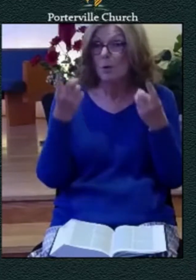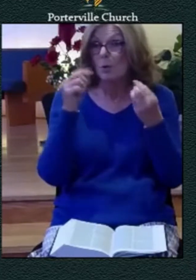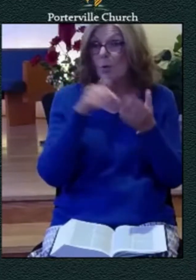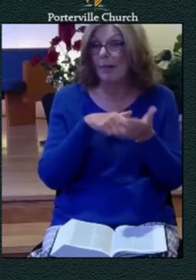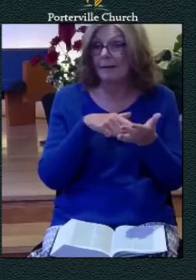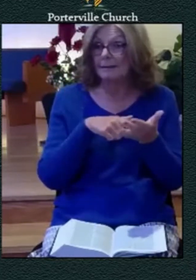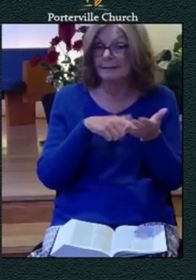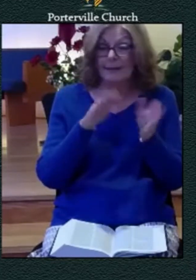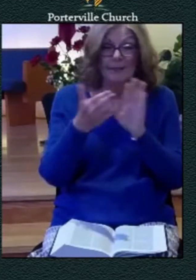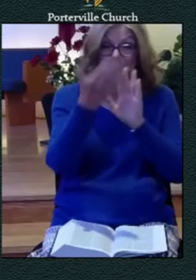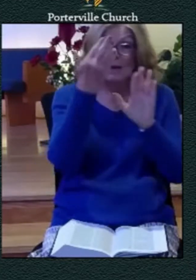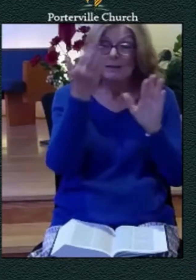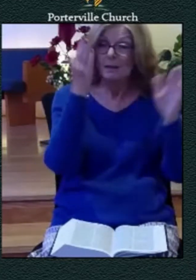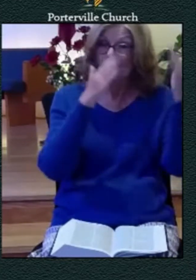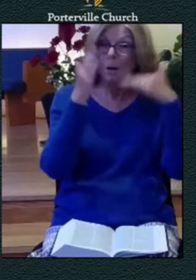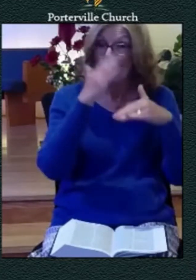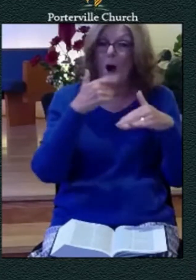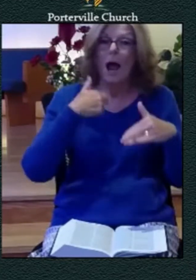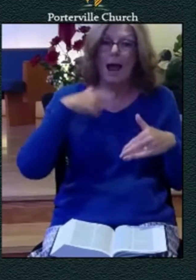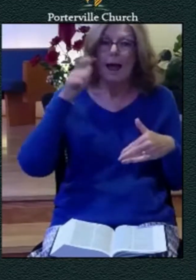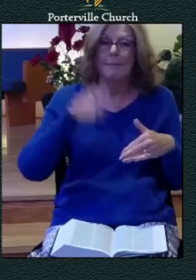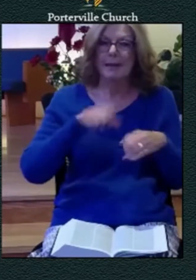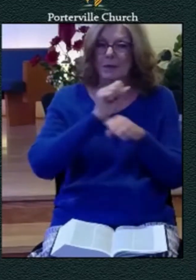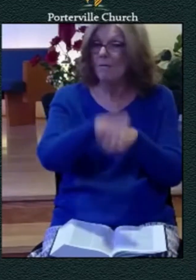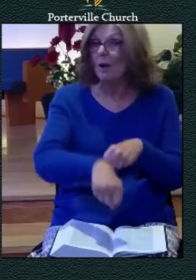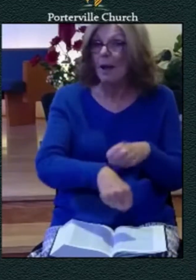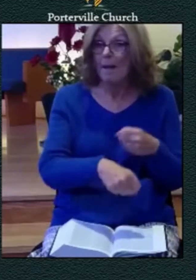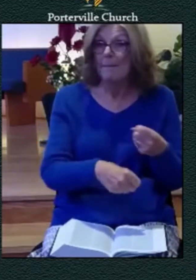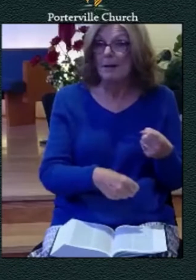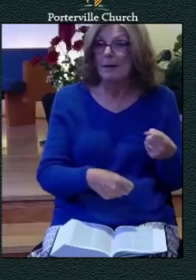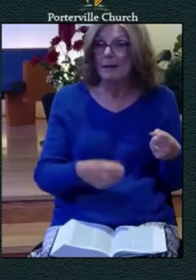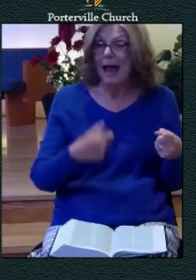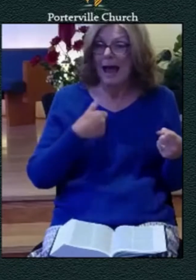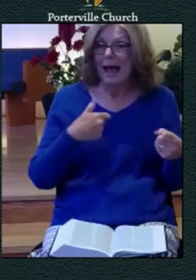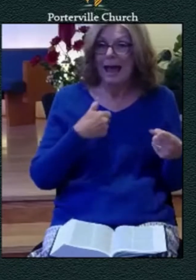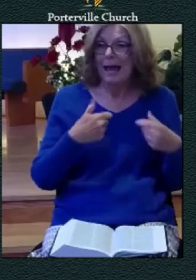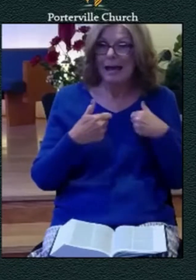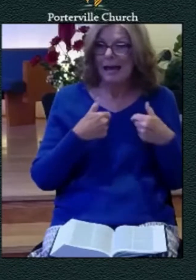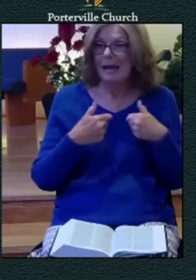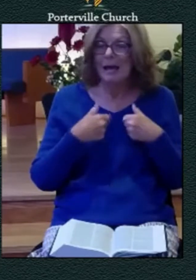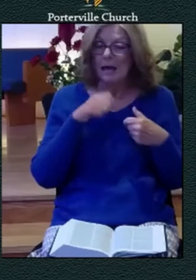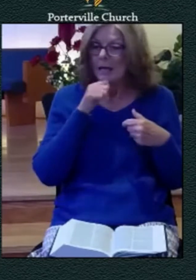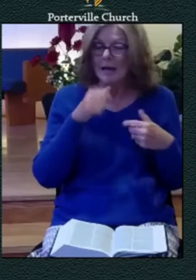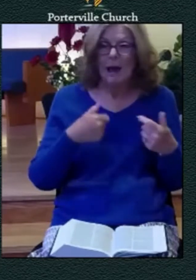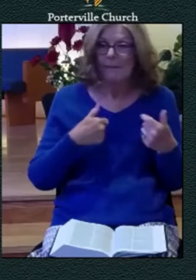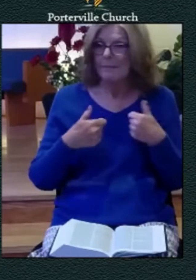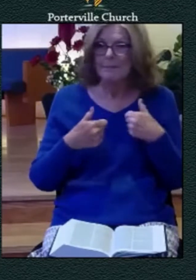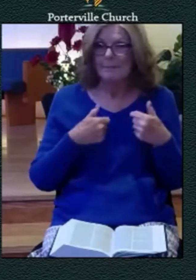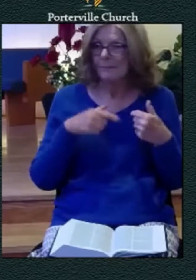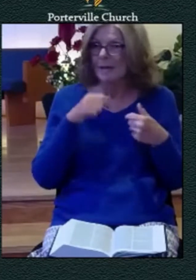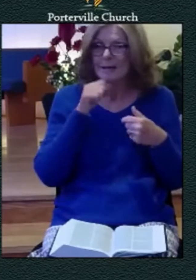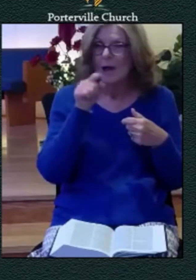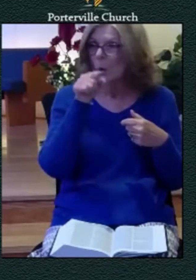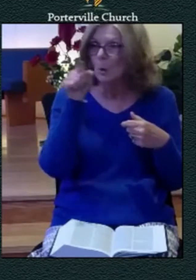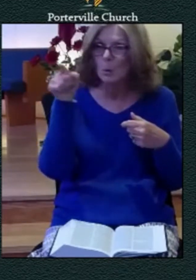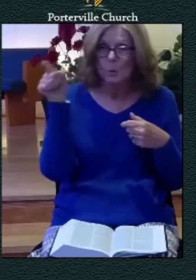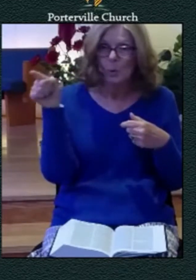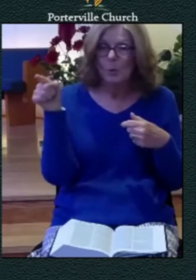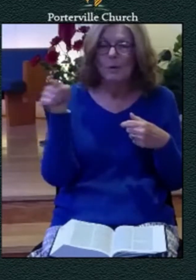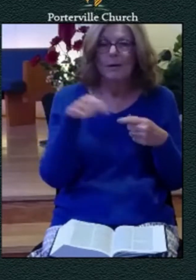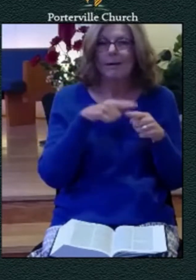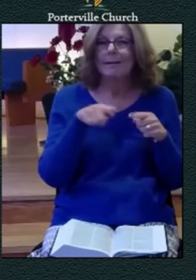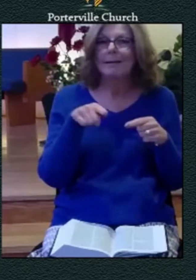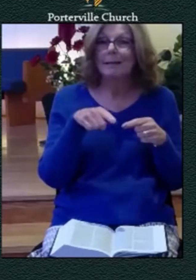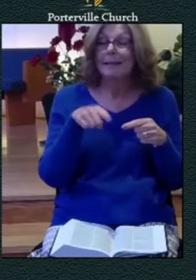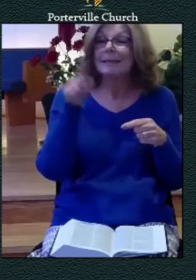and all of these things that come at us it's not that you have to pull something off it's that he wants to